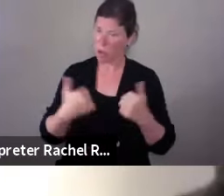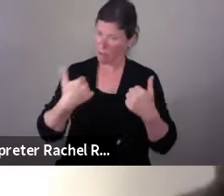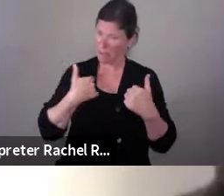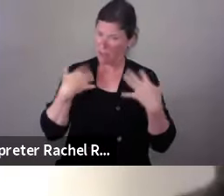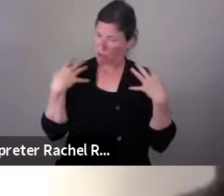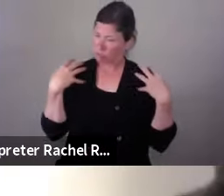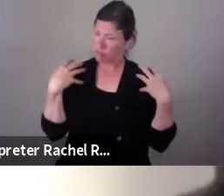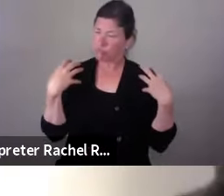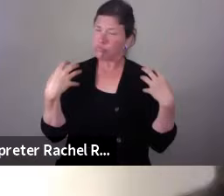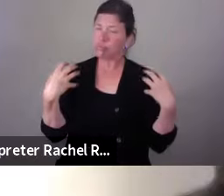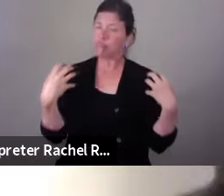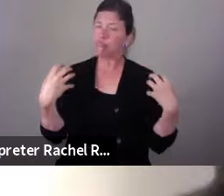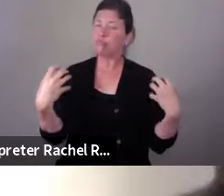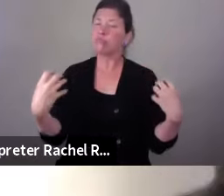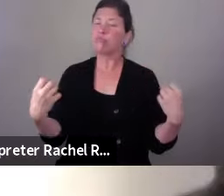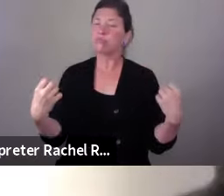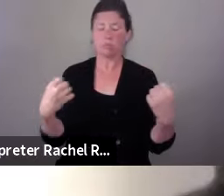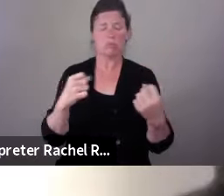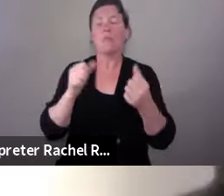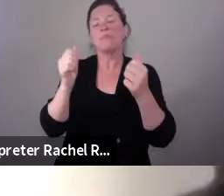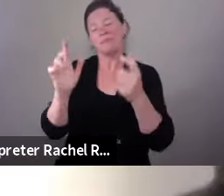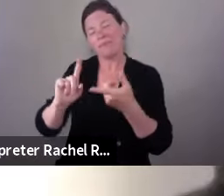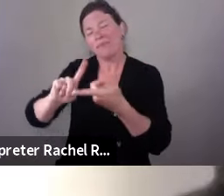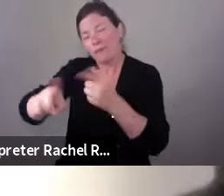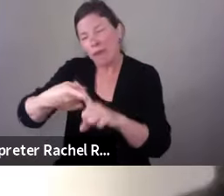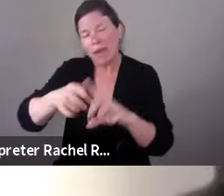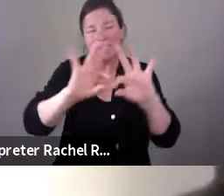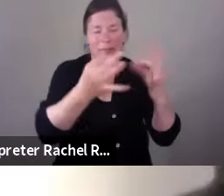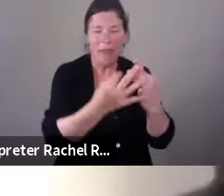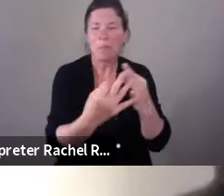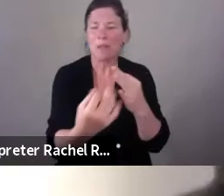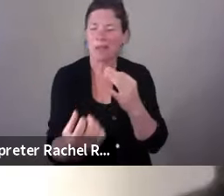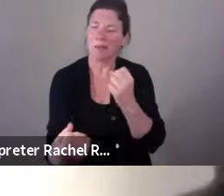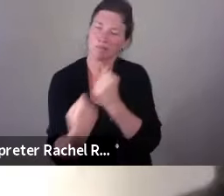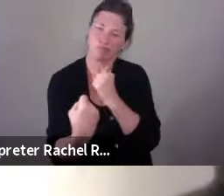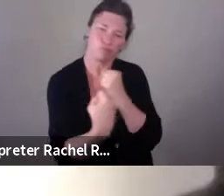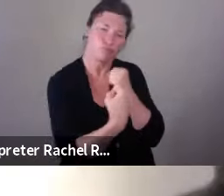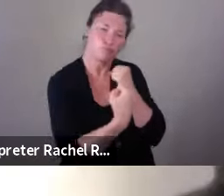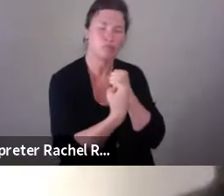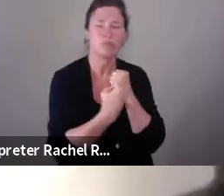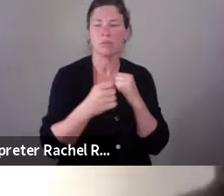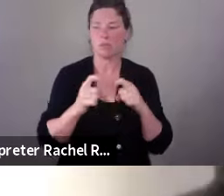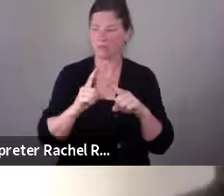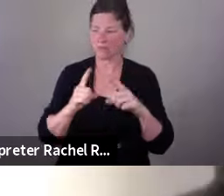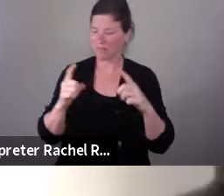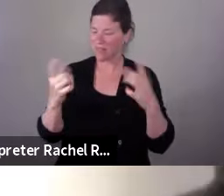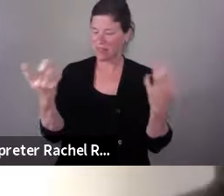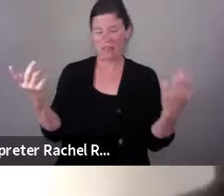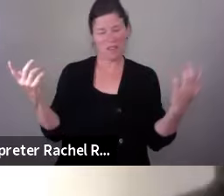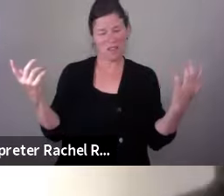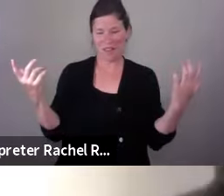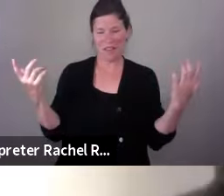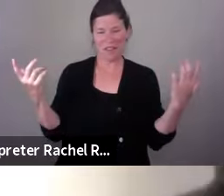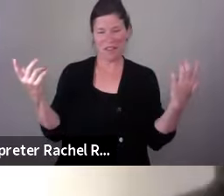and do what I'm doing now and turn it into not just a passion but a career, I'd have to say that's the